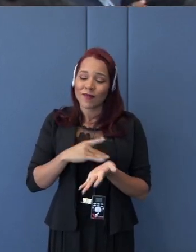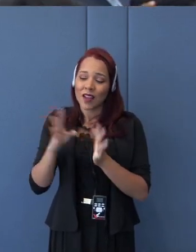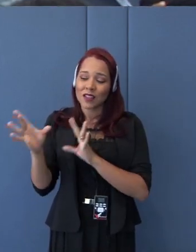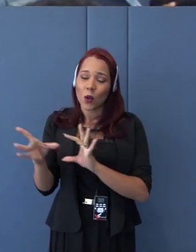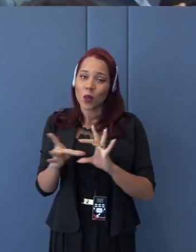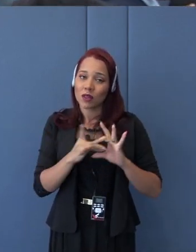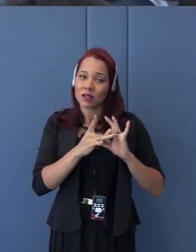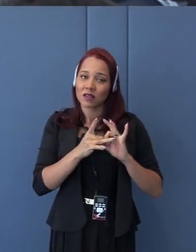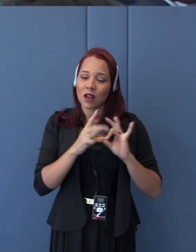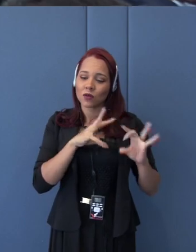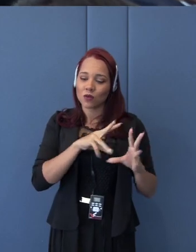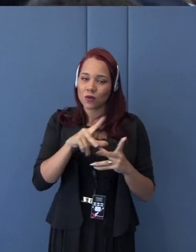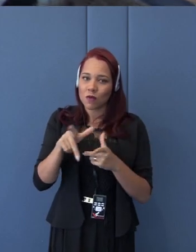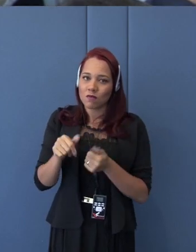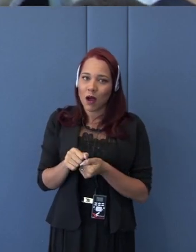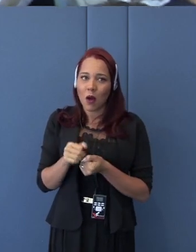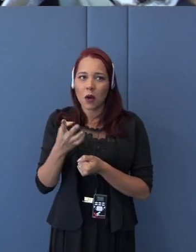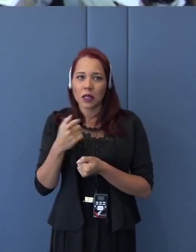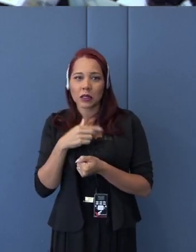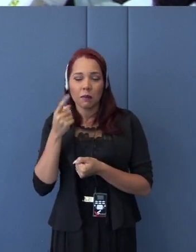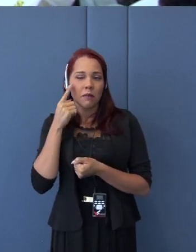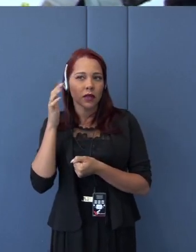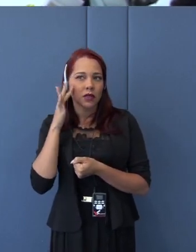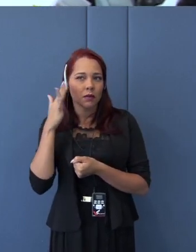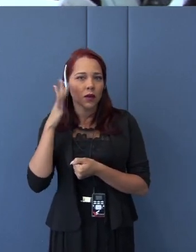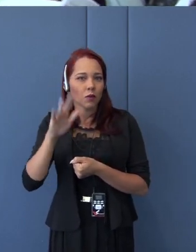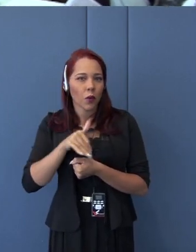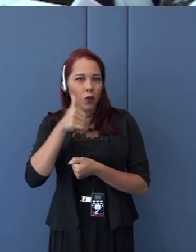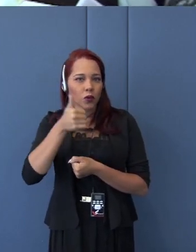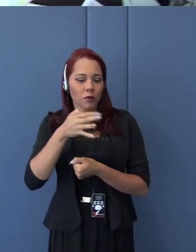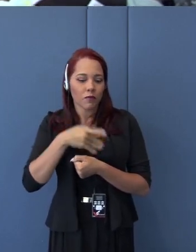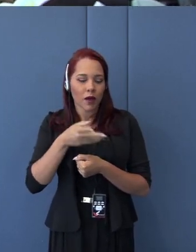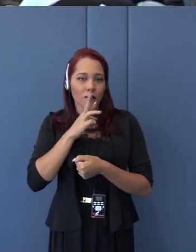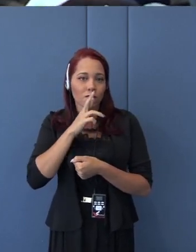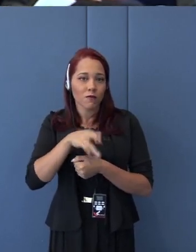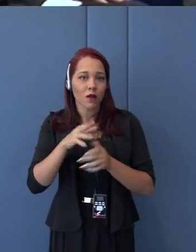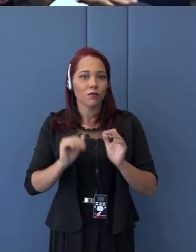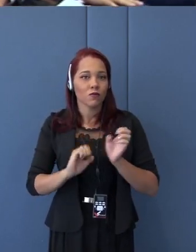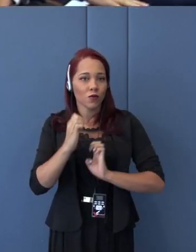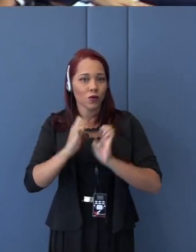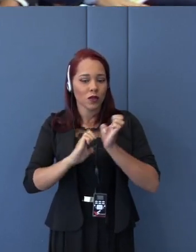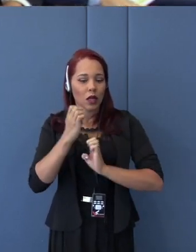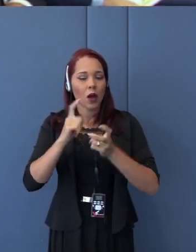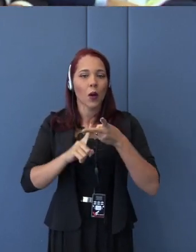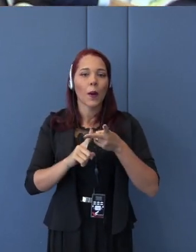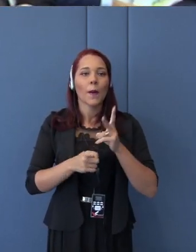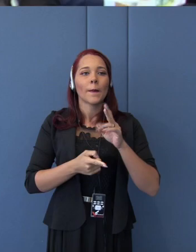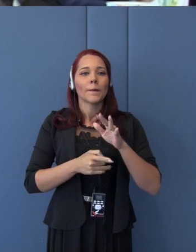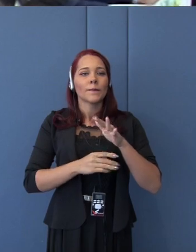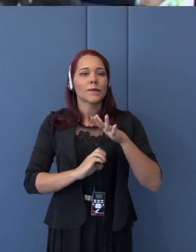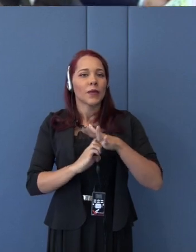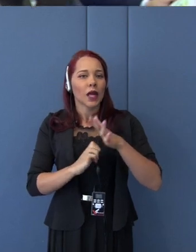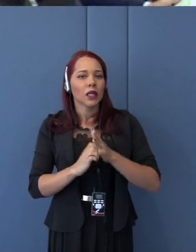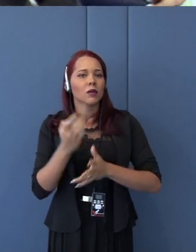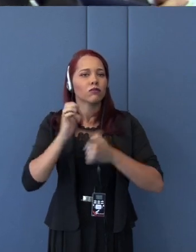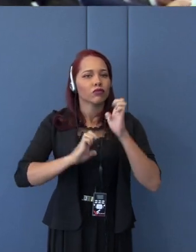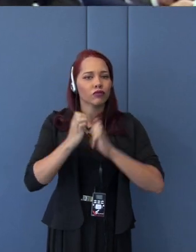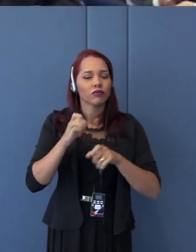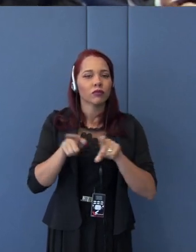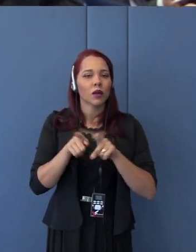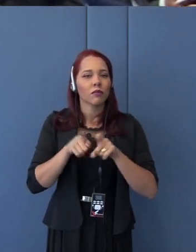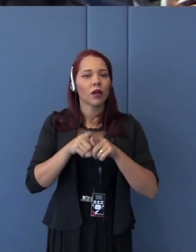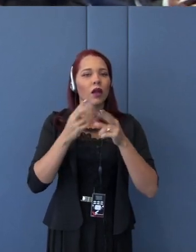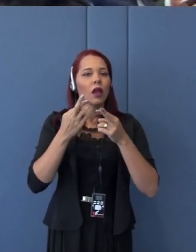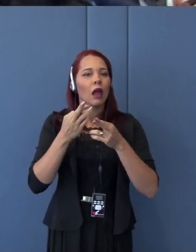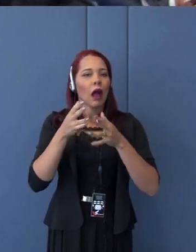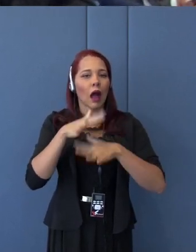sense for industrial outputs, industrial production networking, at the